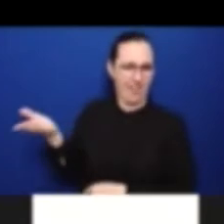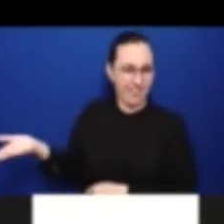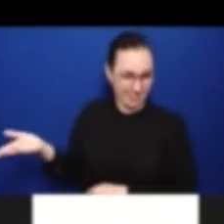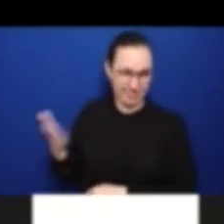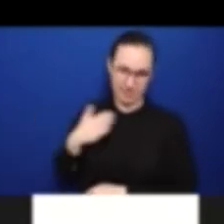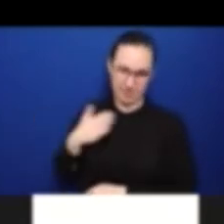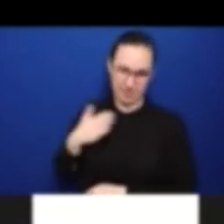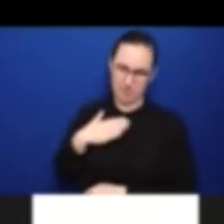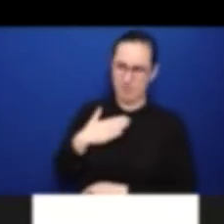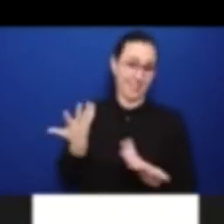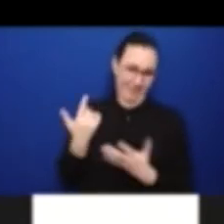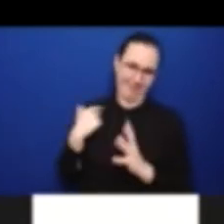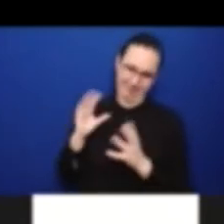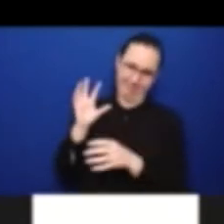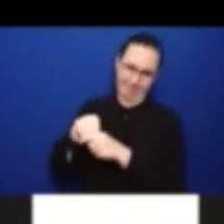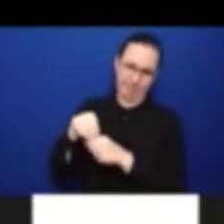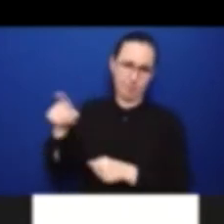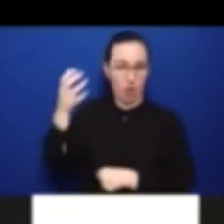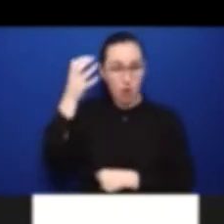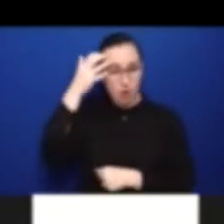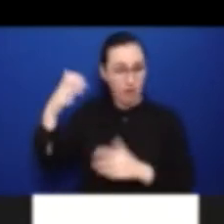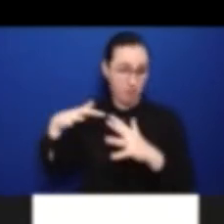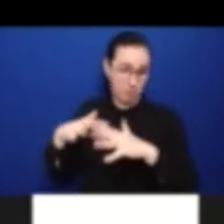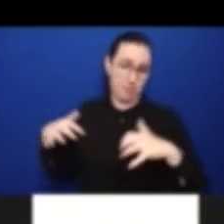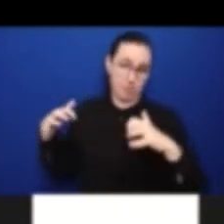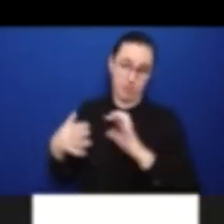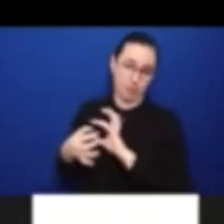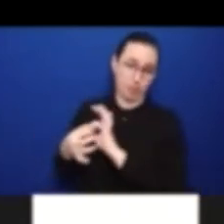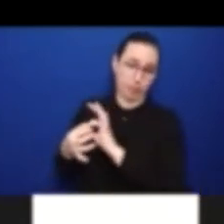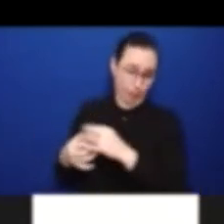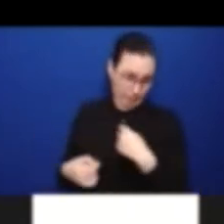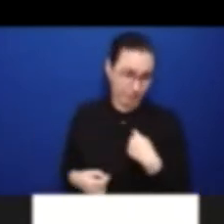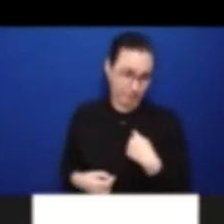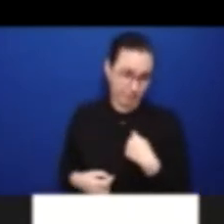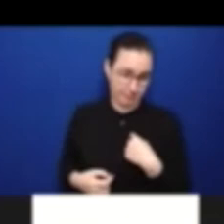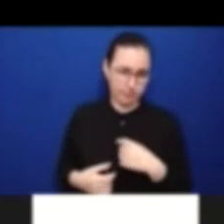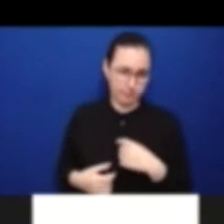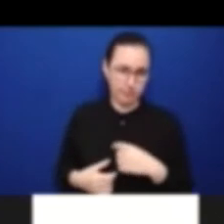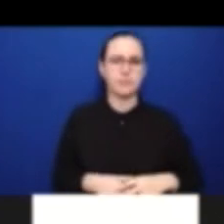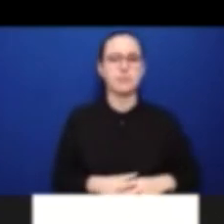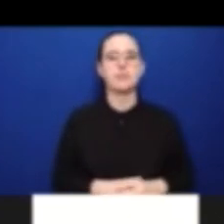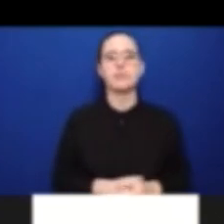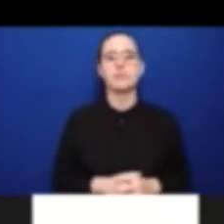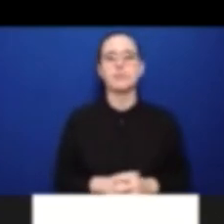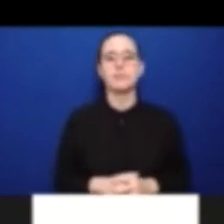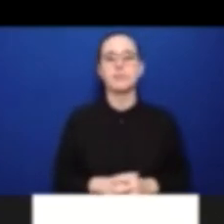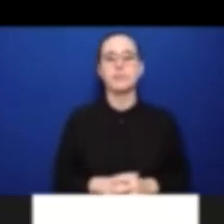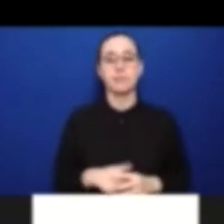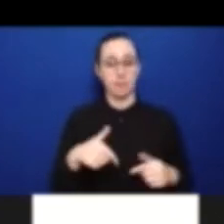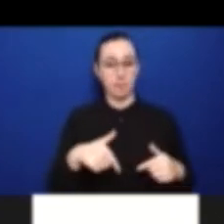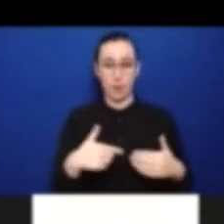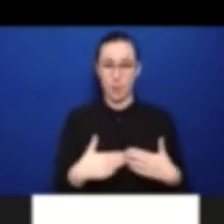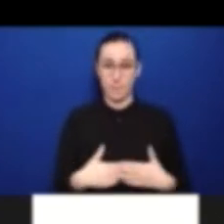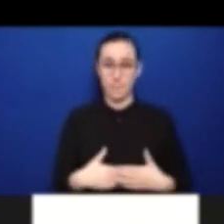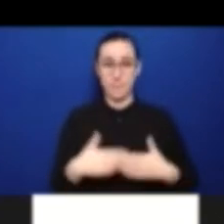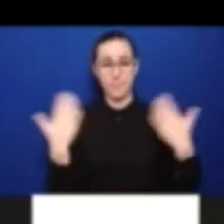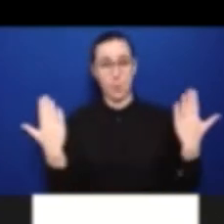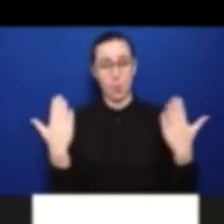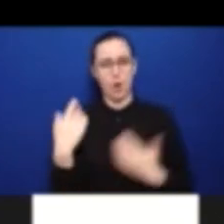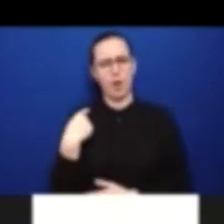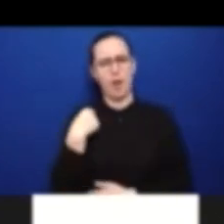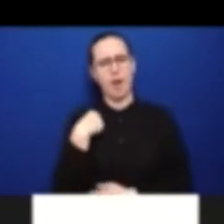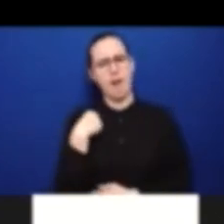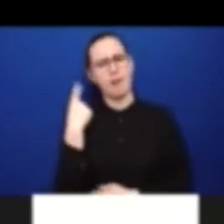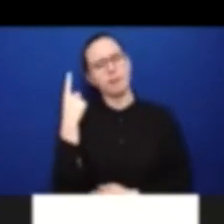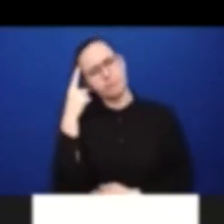I want to say that when I was reflecting this morning on this 15th anniversary